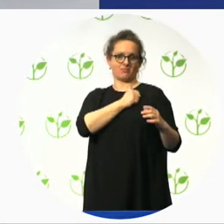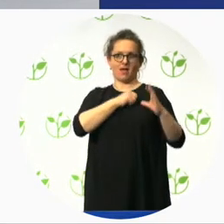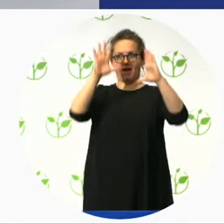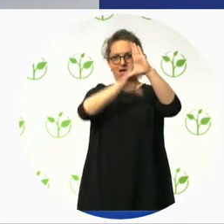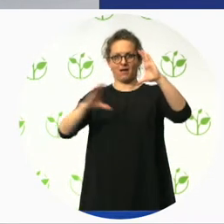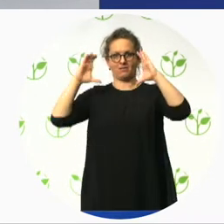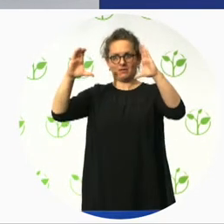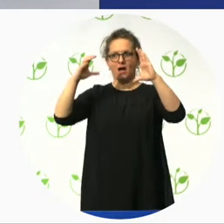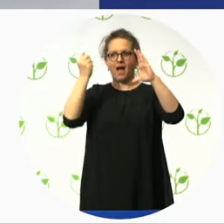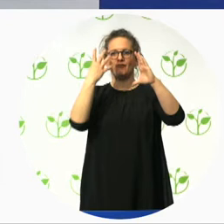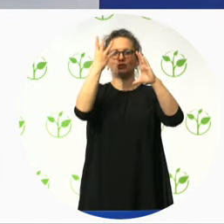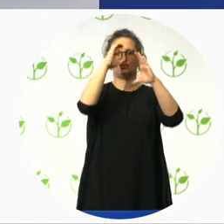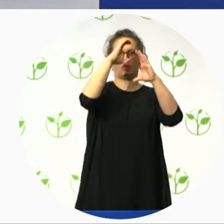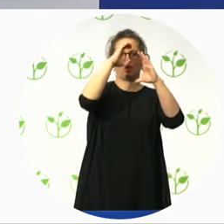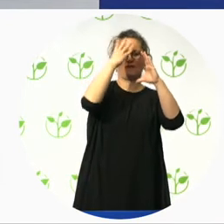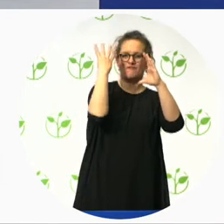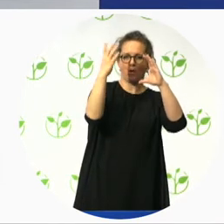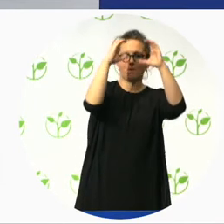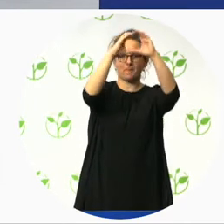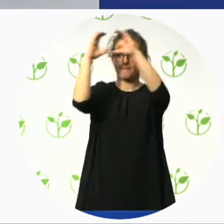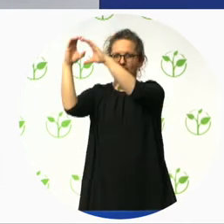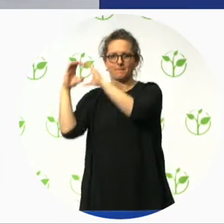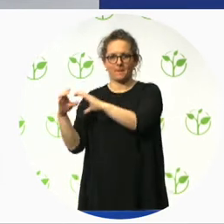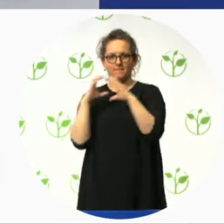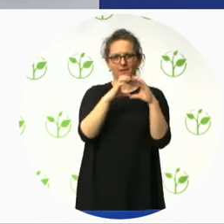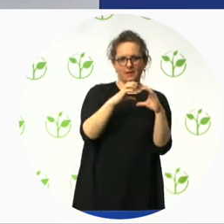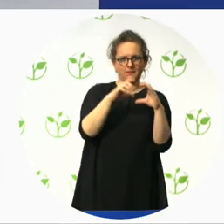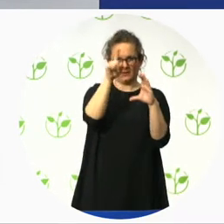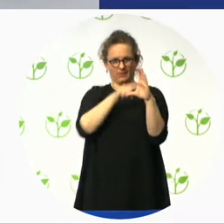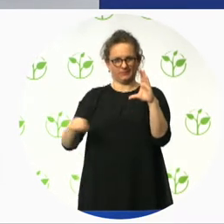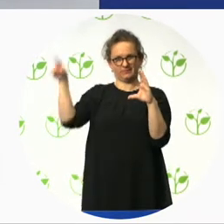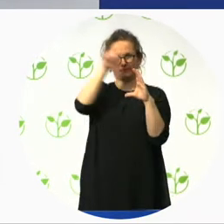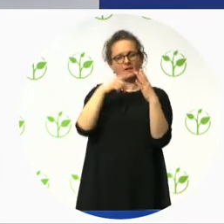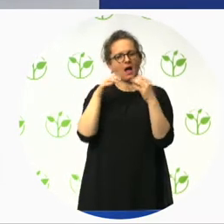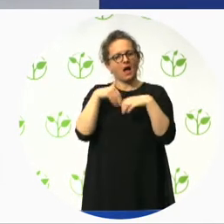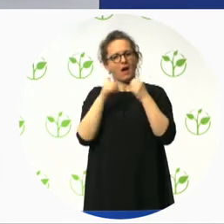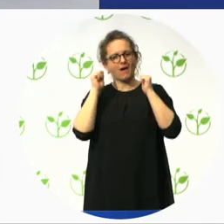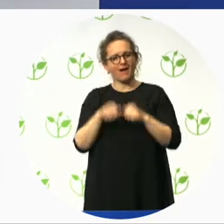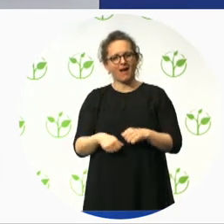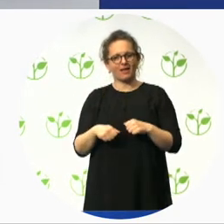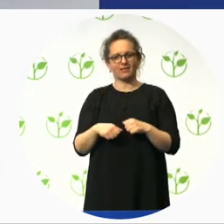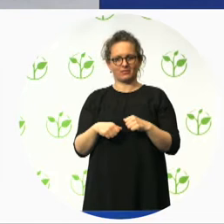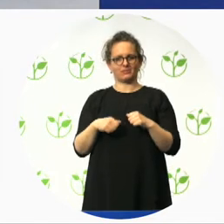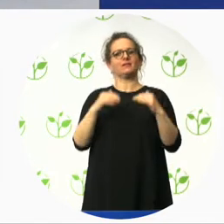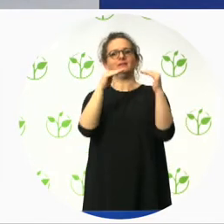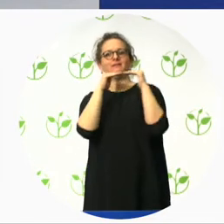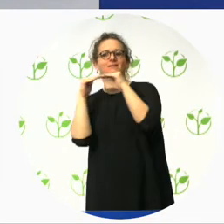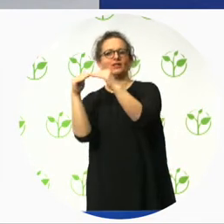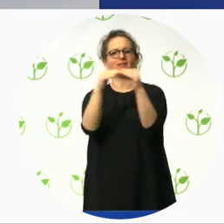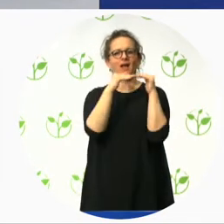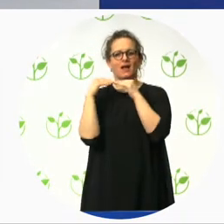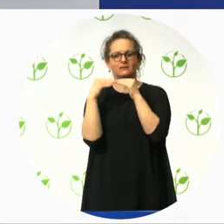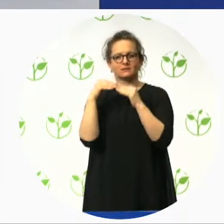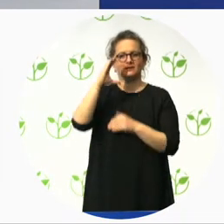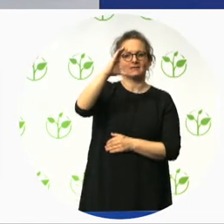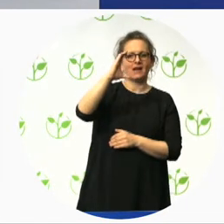the Canadian Standards Association has also developed the CAN CSA B651 accessibility of the built